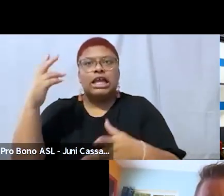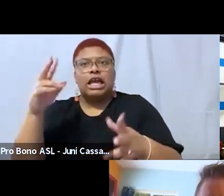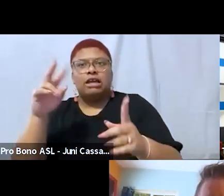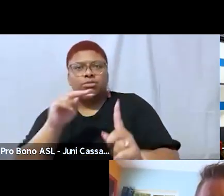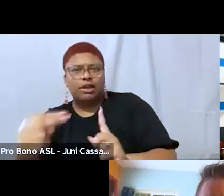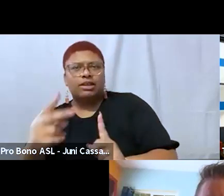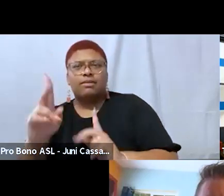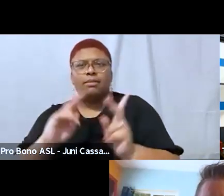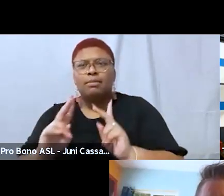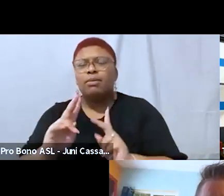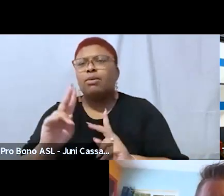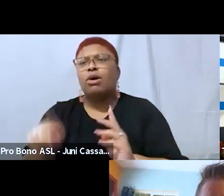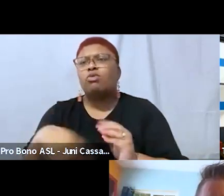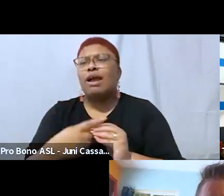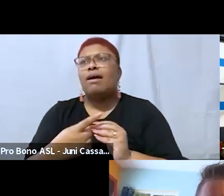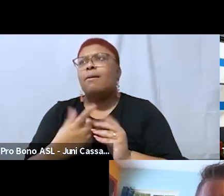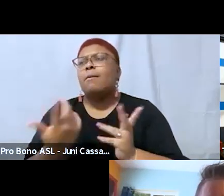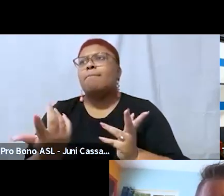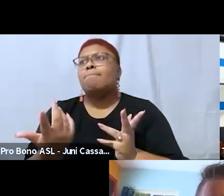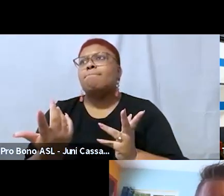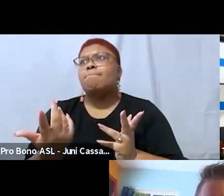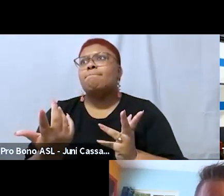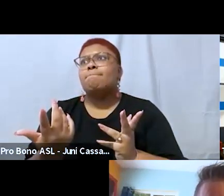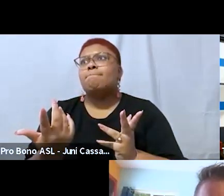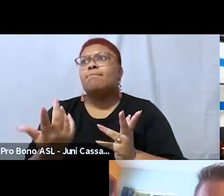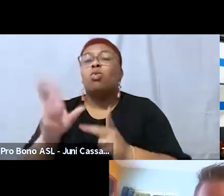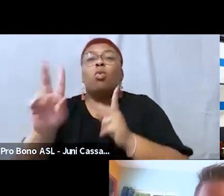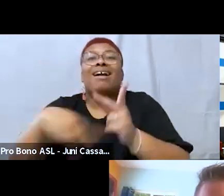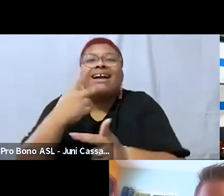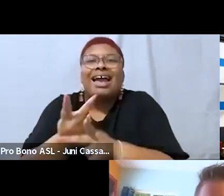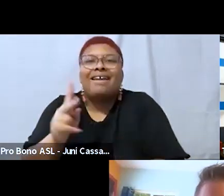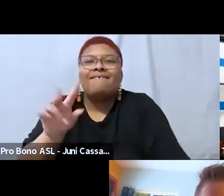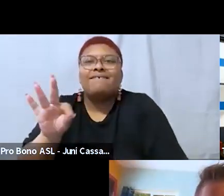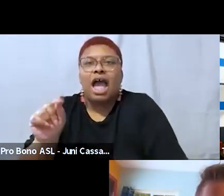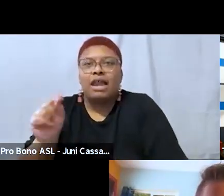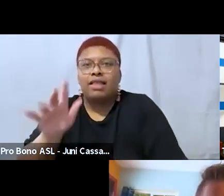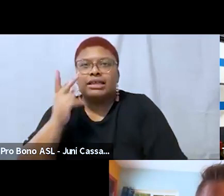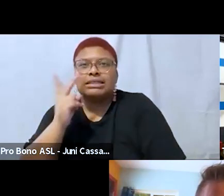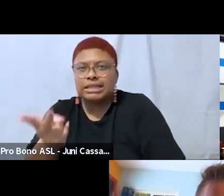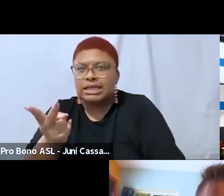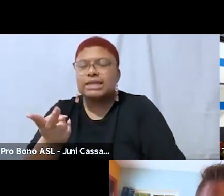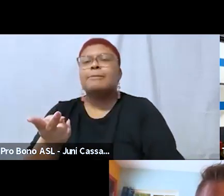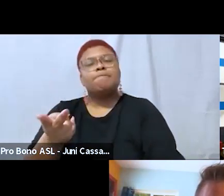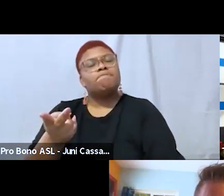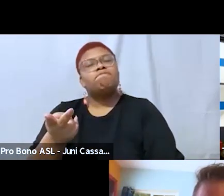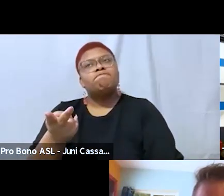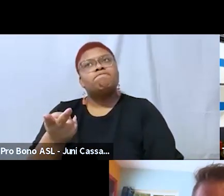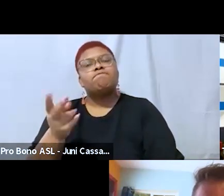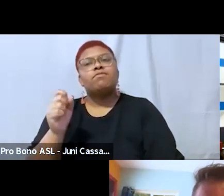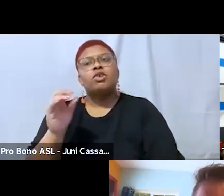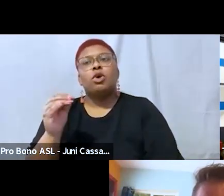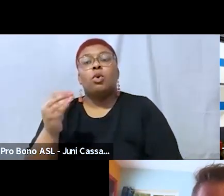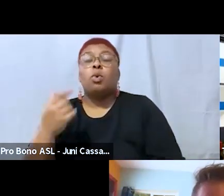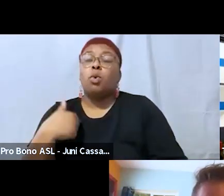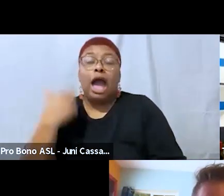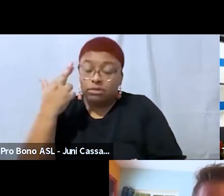around you know this kind particular type of fatness and so um i just realized that